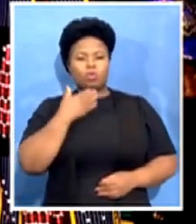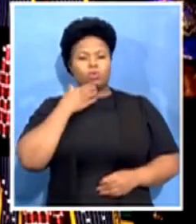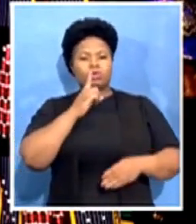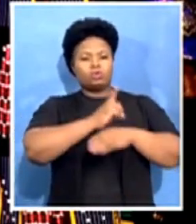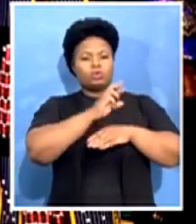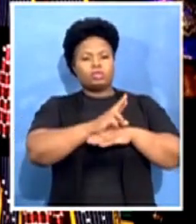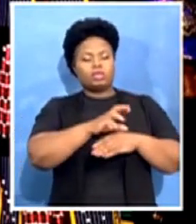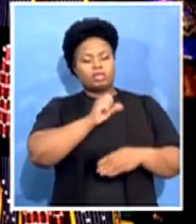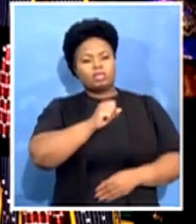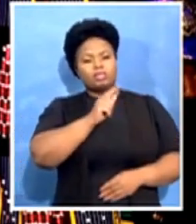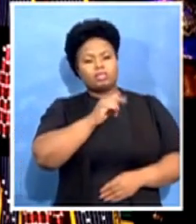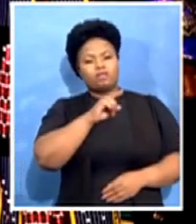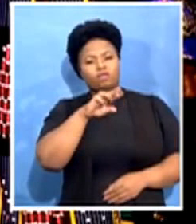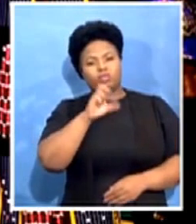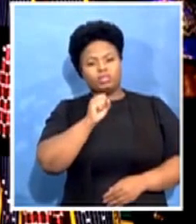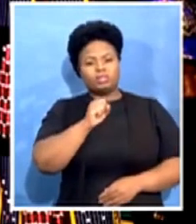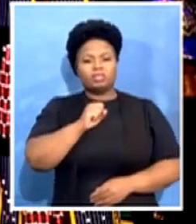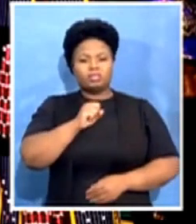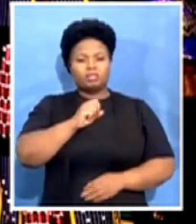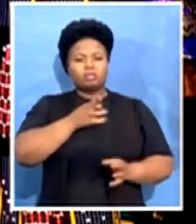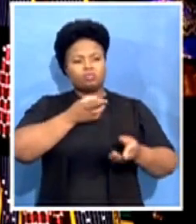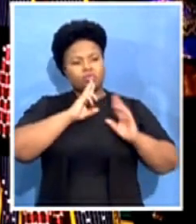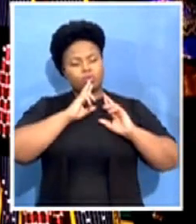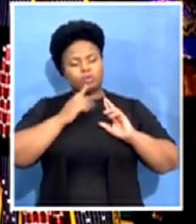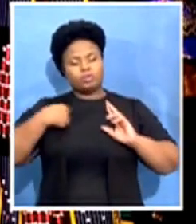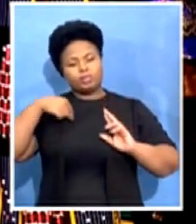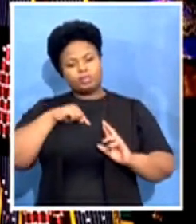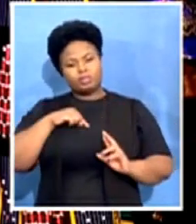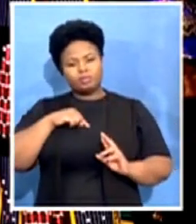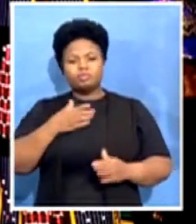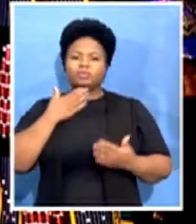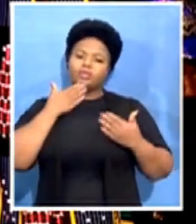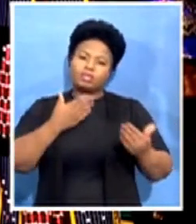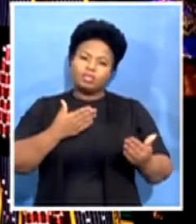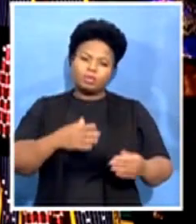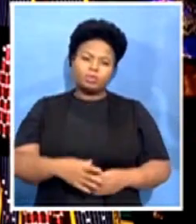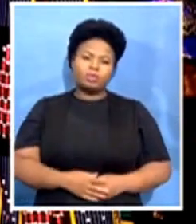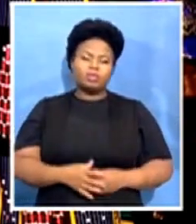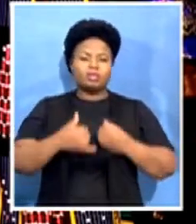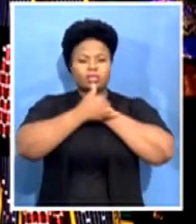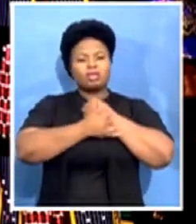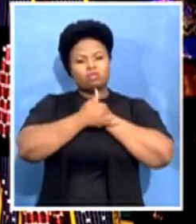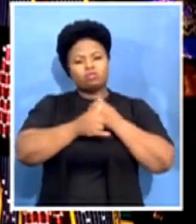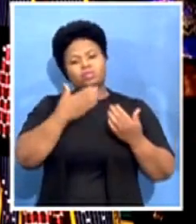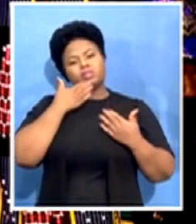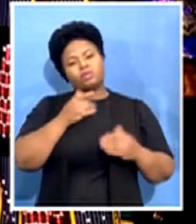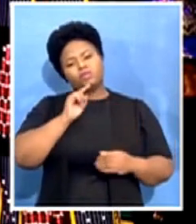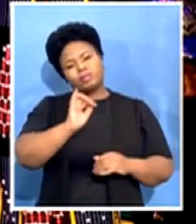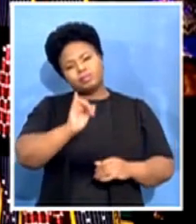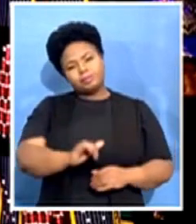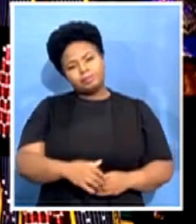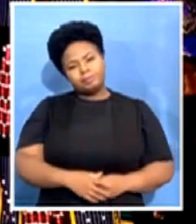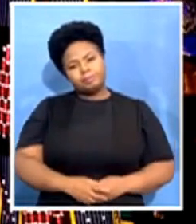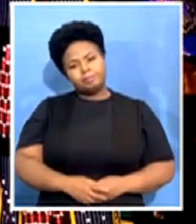responded to the call. We thank you and the nation thank you for that. I also want to thank